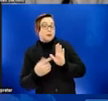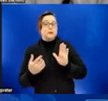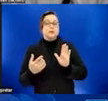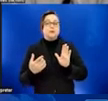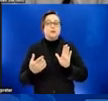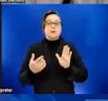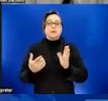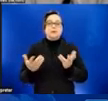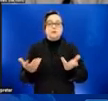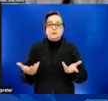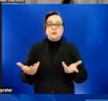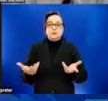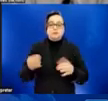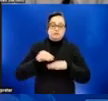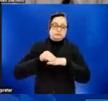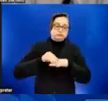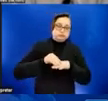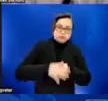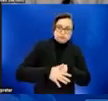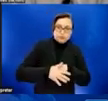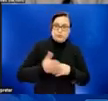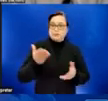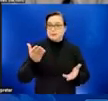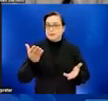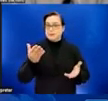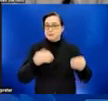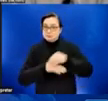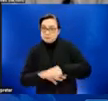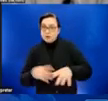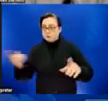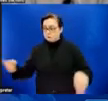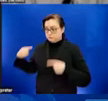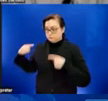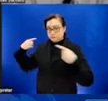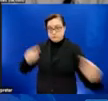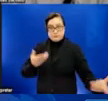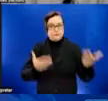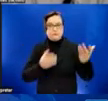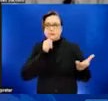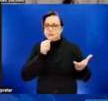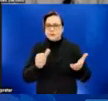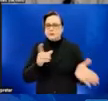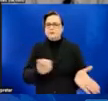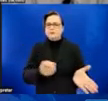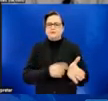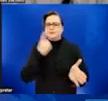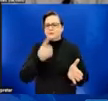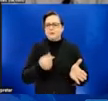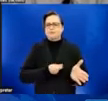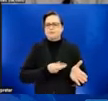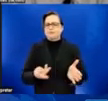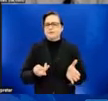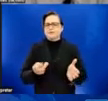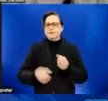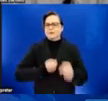potentially may not have been noted for a number of years within networks of gay, bisexual,